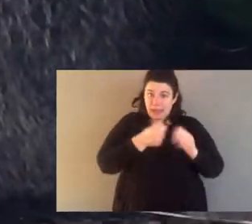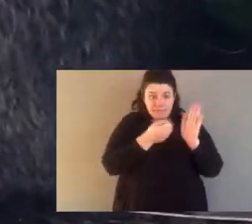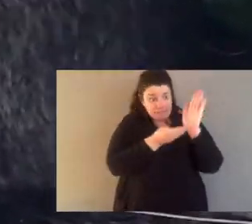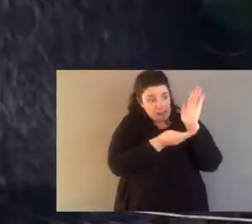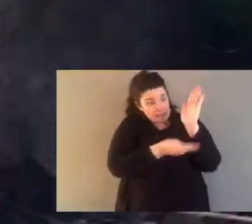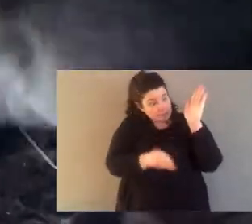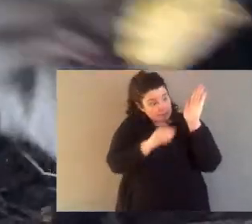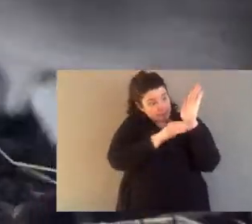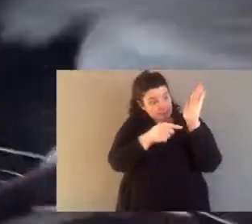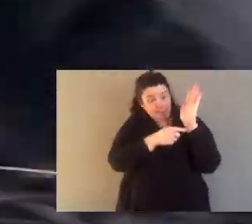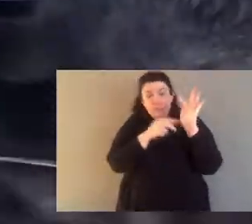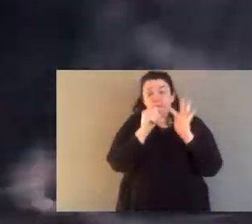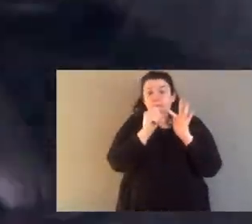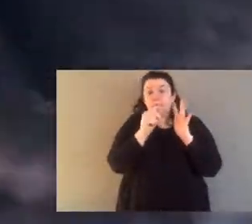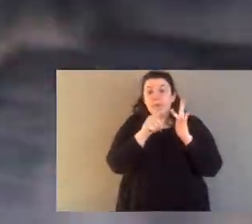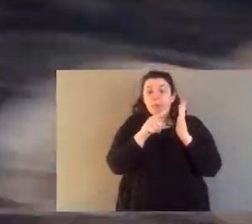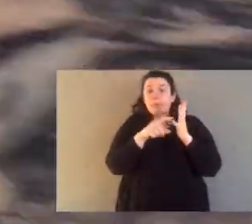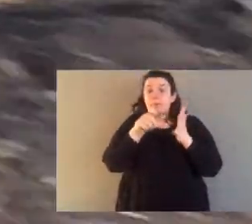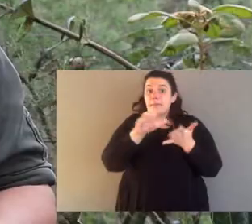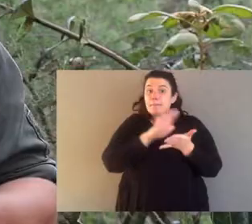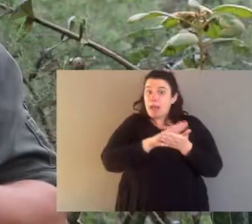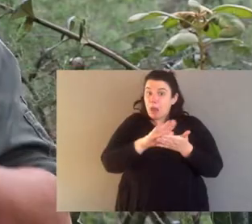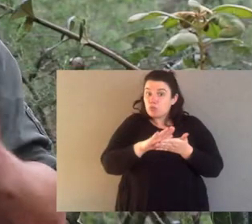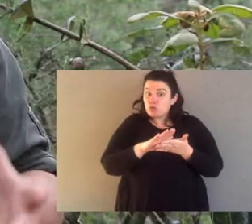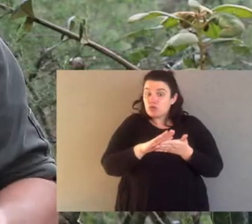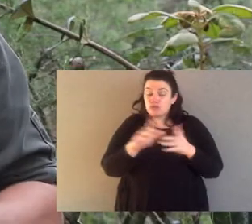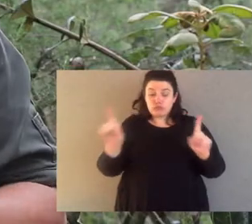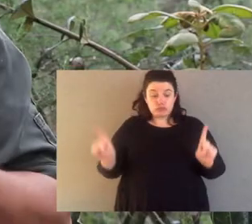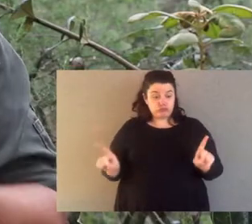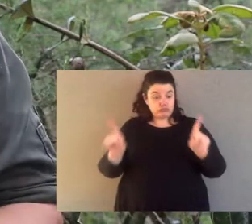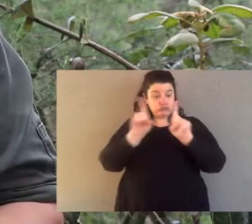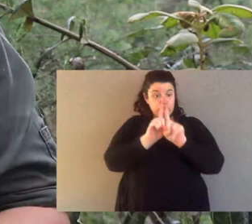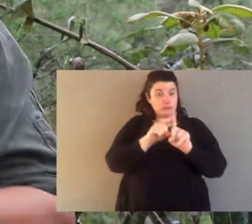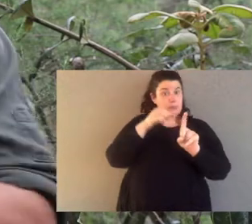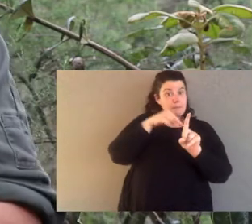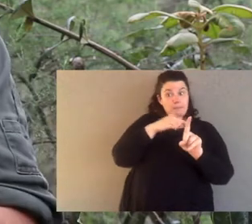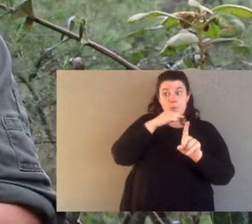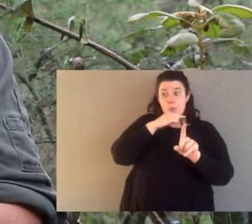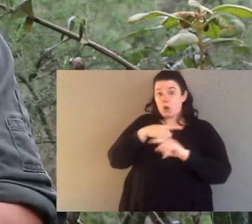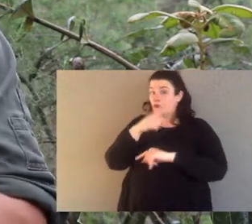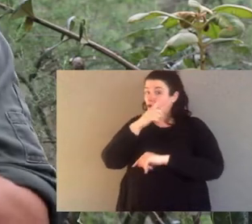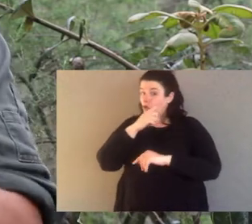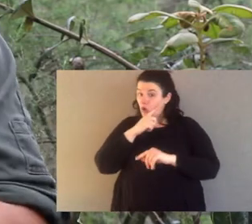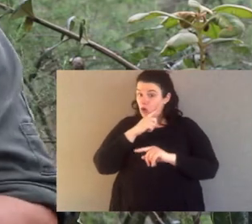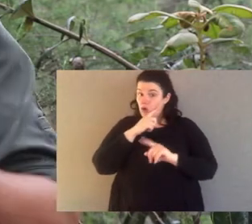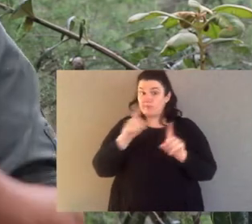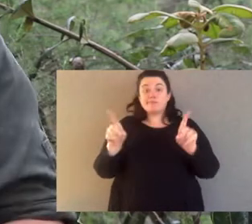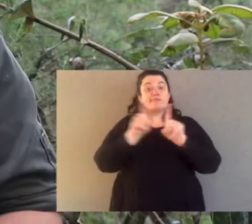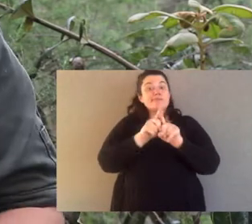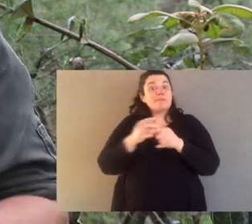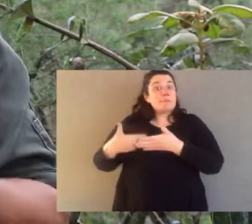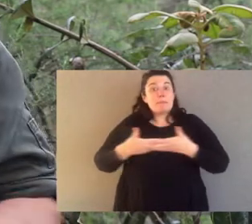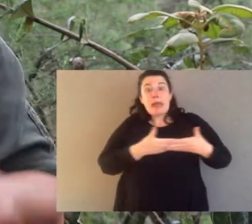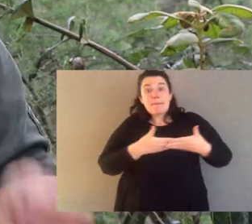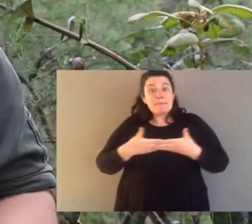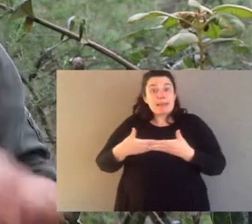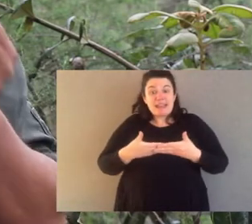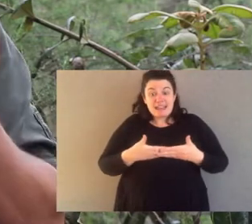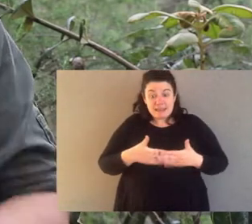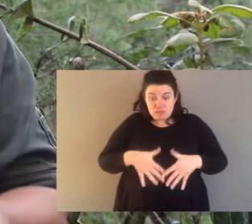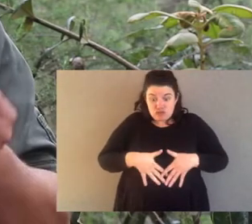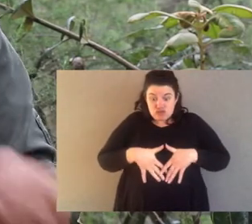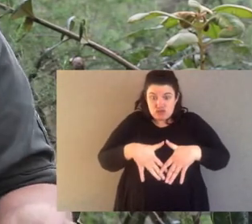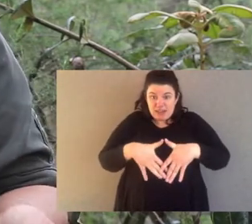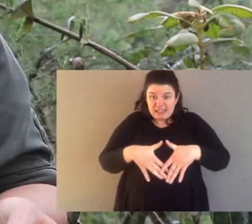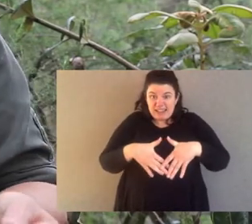Potteroos, like all marsupials, have a pouch. Now, at the right time of year, the male and female mate. And when they do, the female is only pregnant